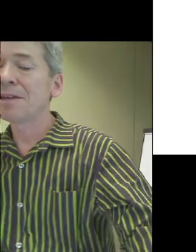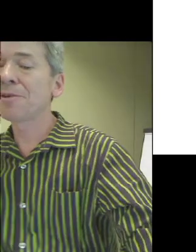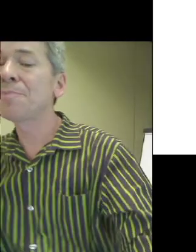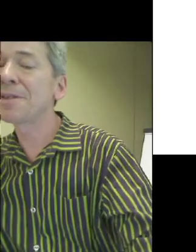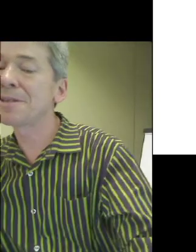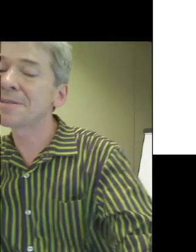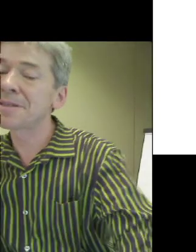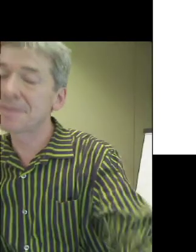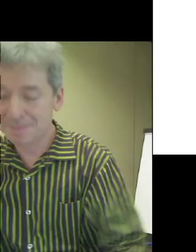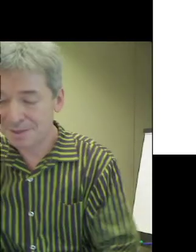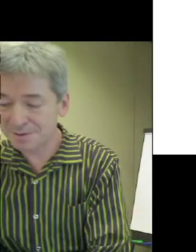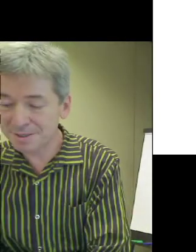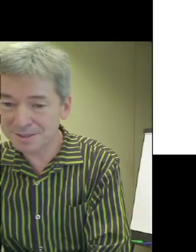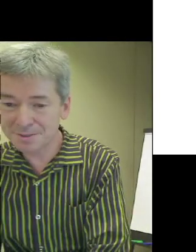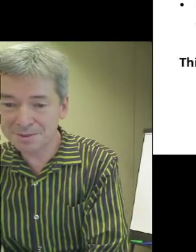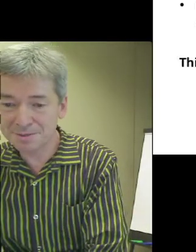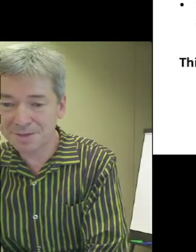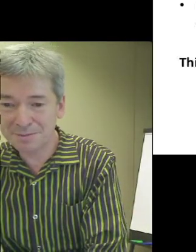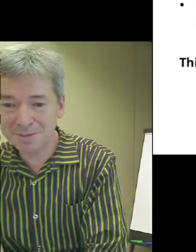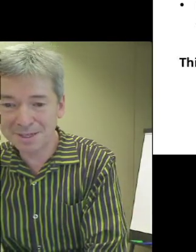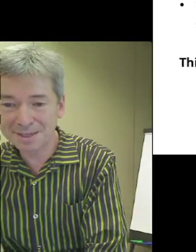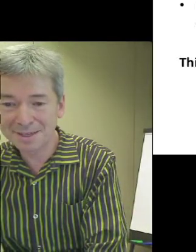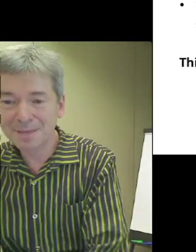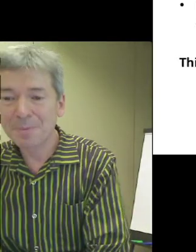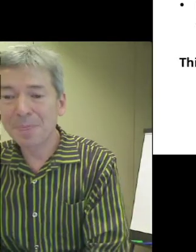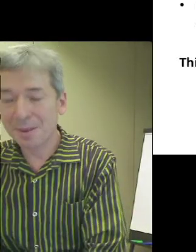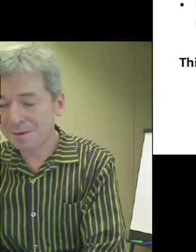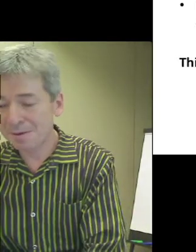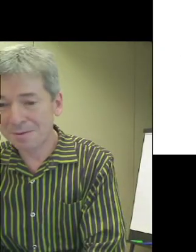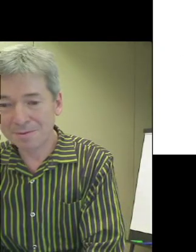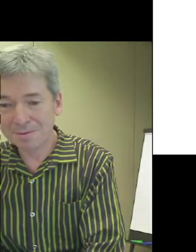different competencies. Oh, this is not the right one.